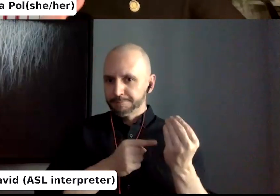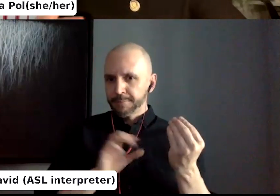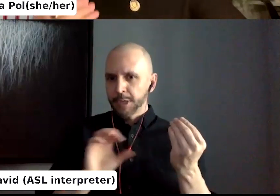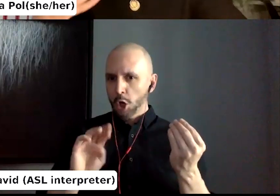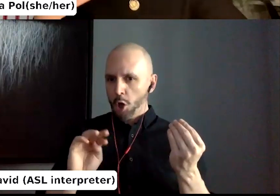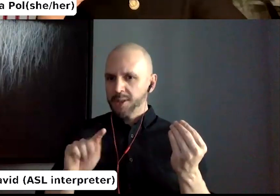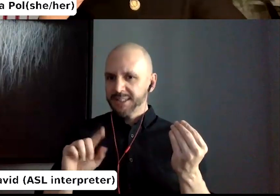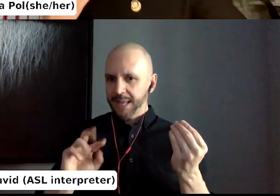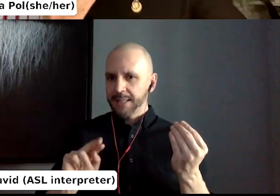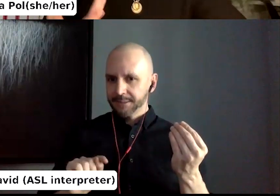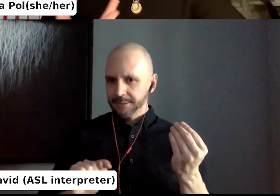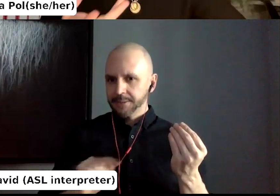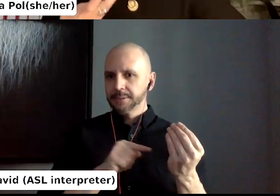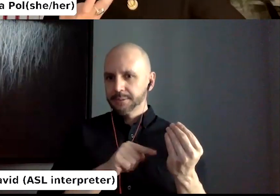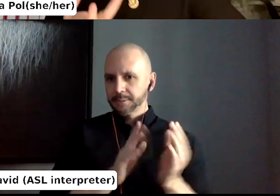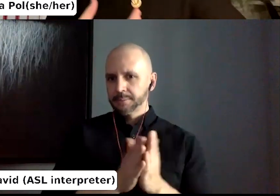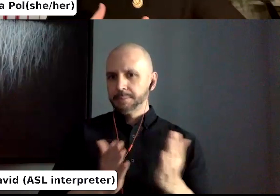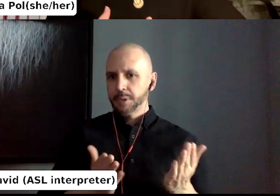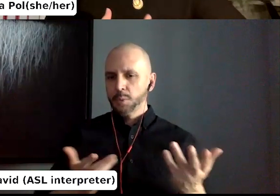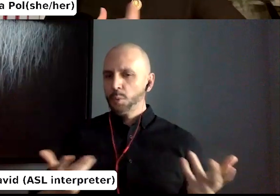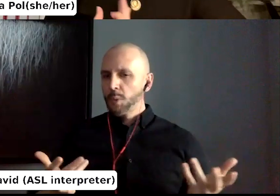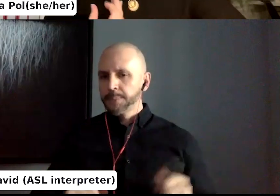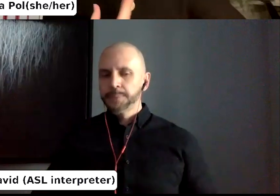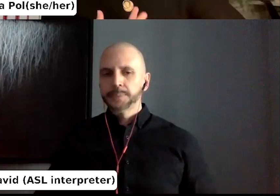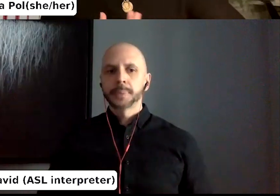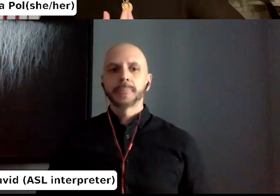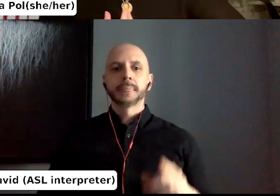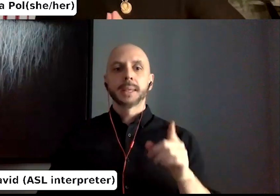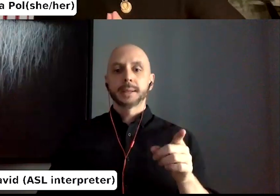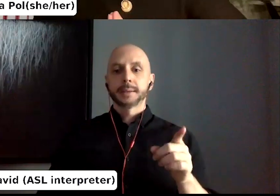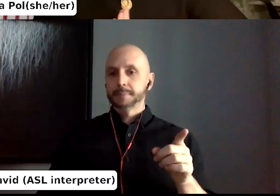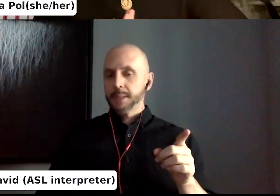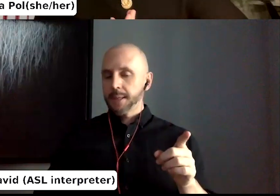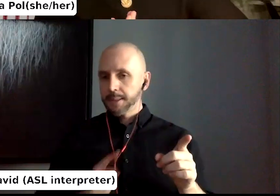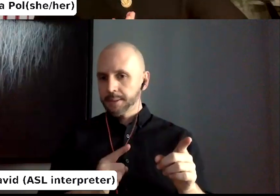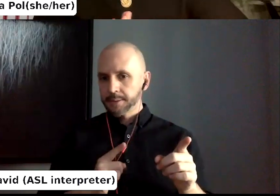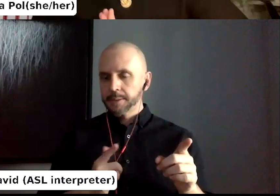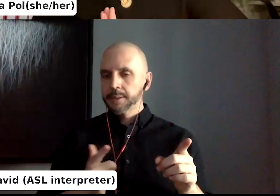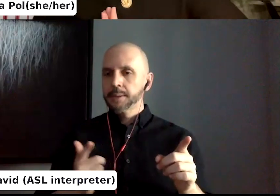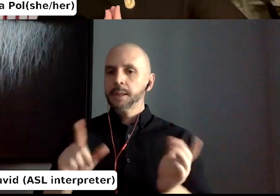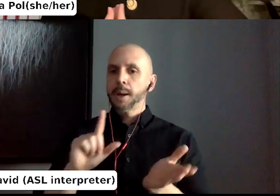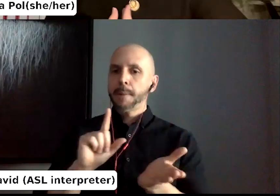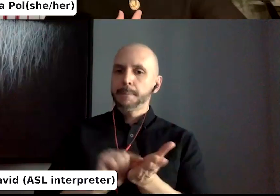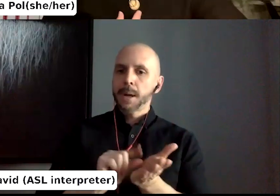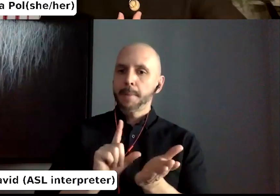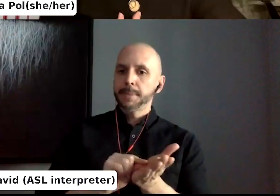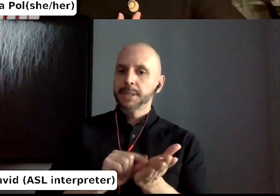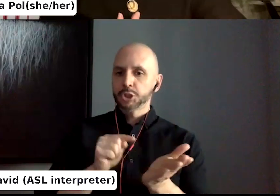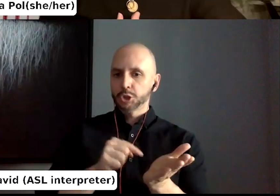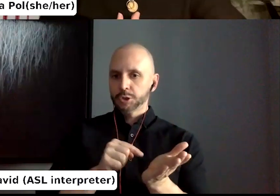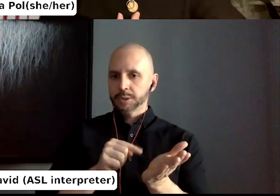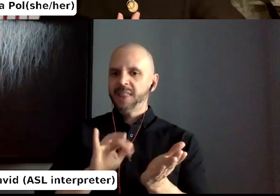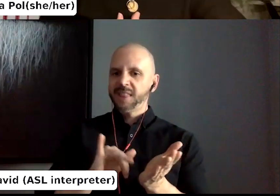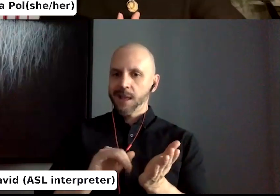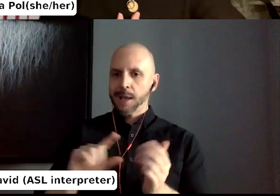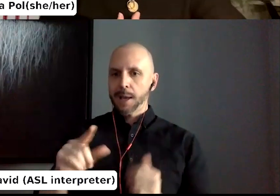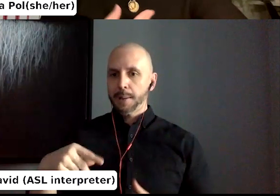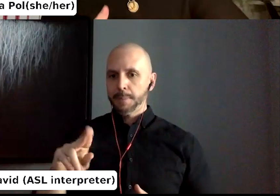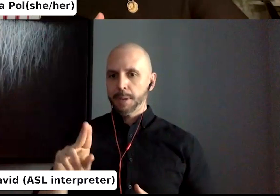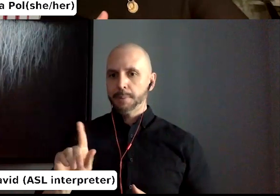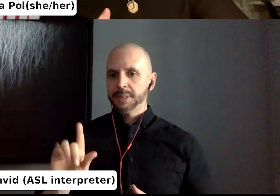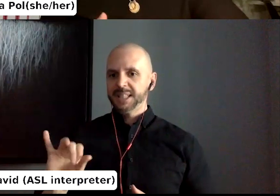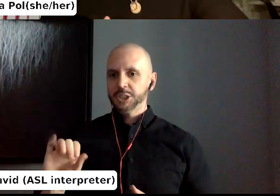beginning is that sort of this reflecting on publishing and reflecting on the role of books, um, um,